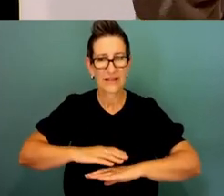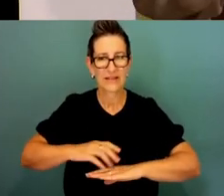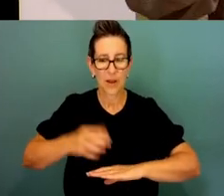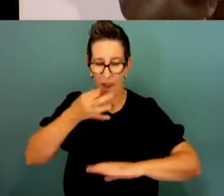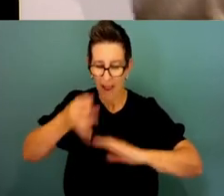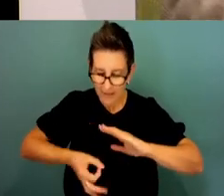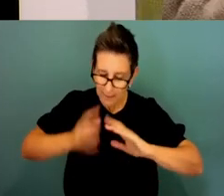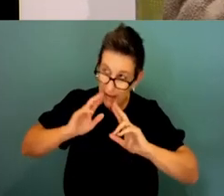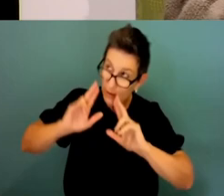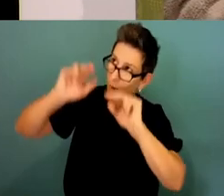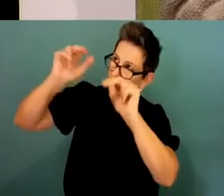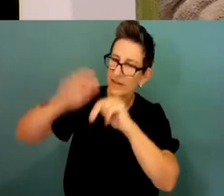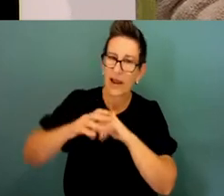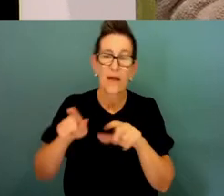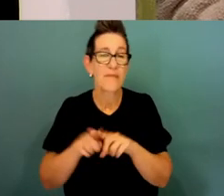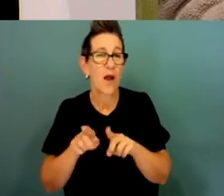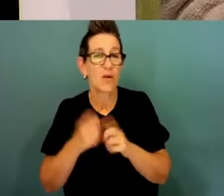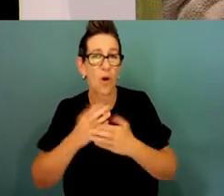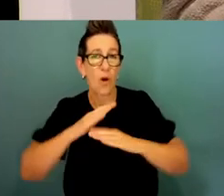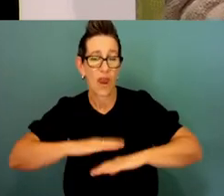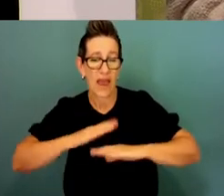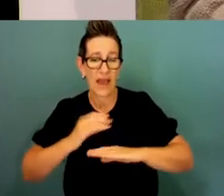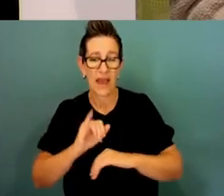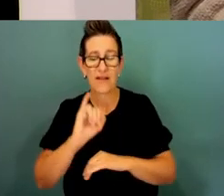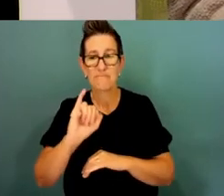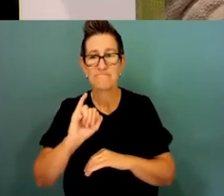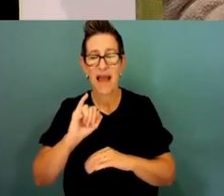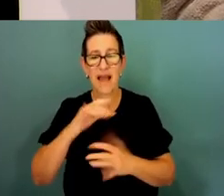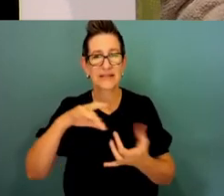something you can't see or touch, but it does affect everything.